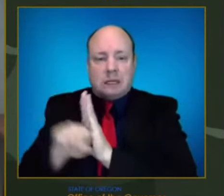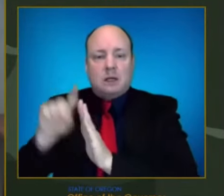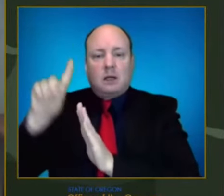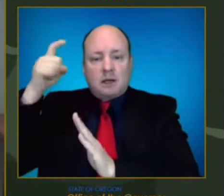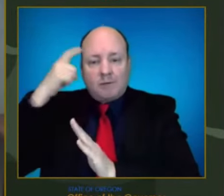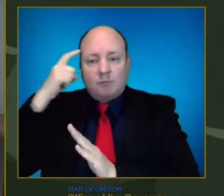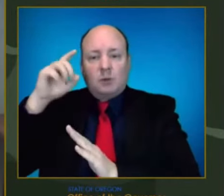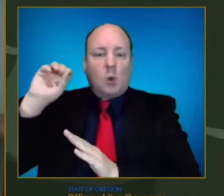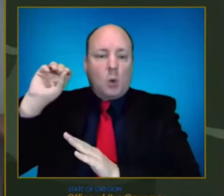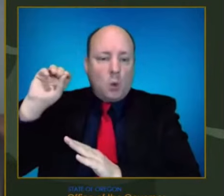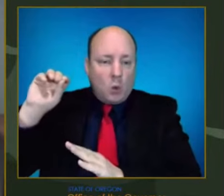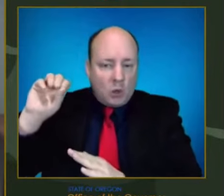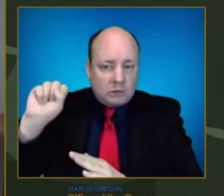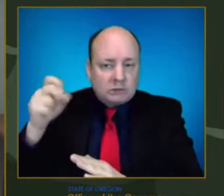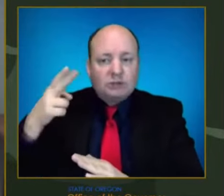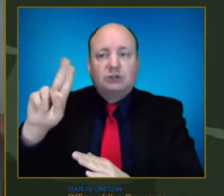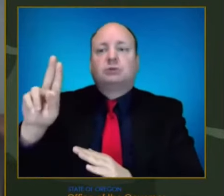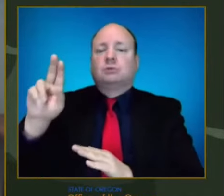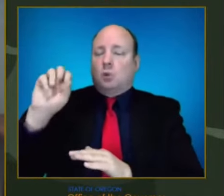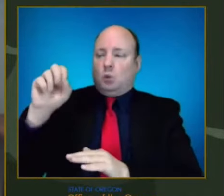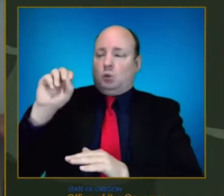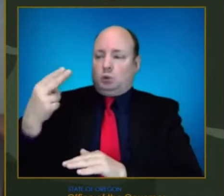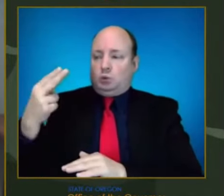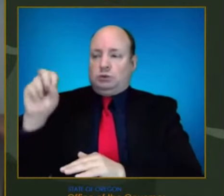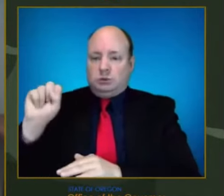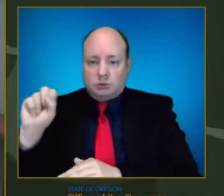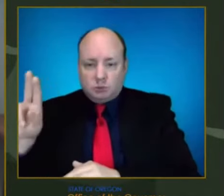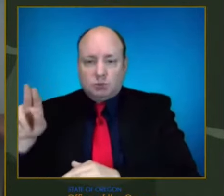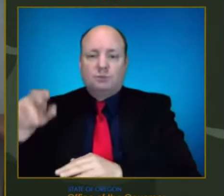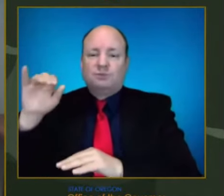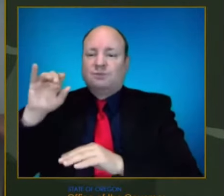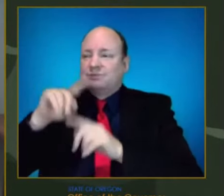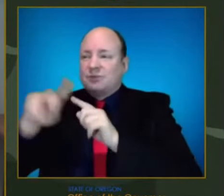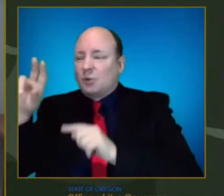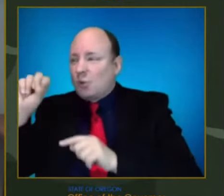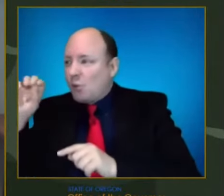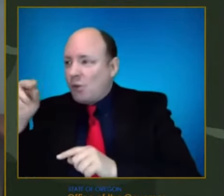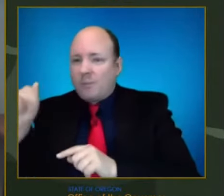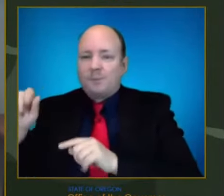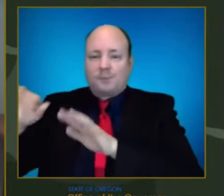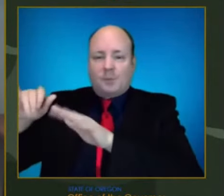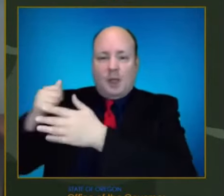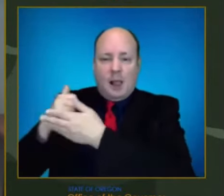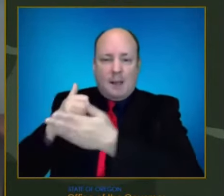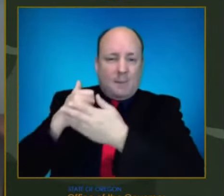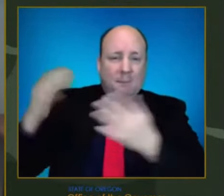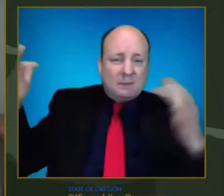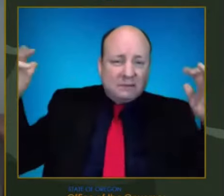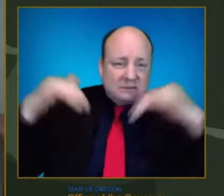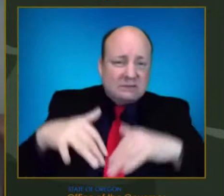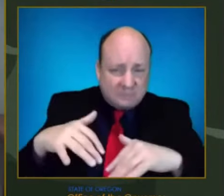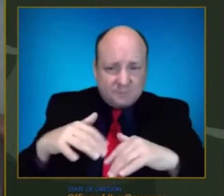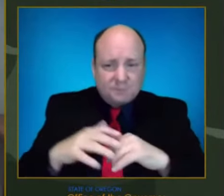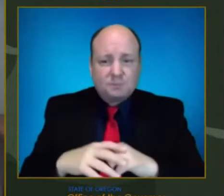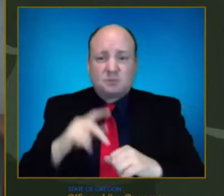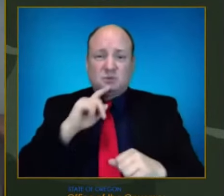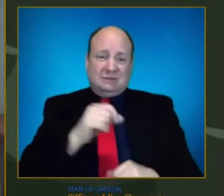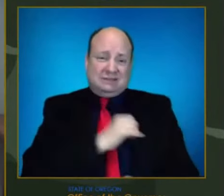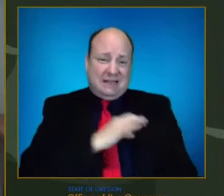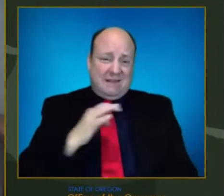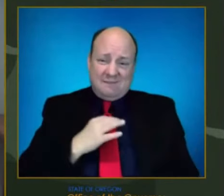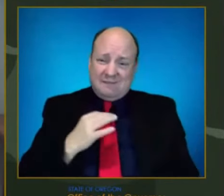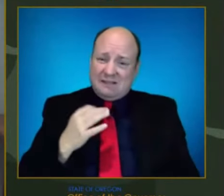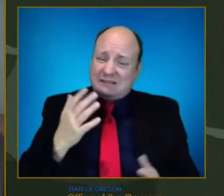additional staffing to come into the state, but those needs are still critically present. And so it's not just about the physical capacity of our beds.